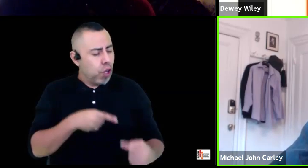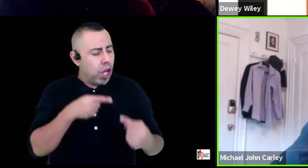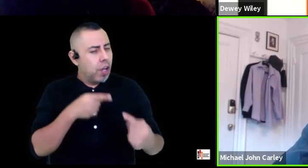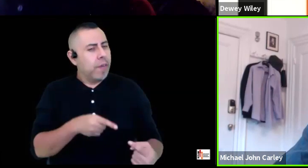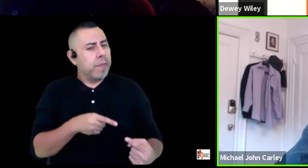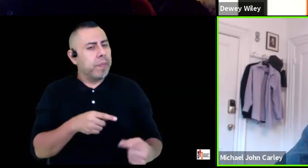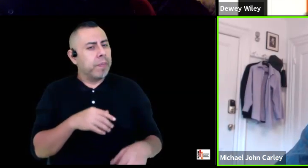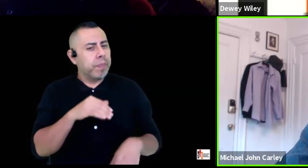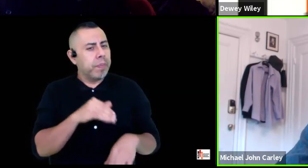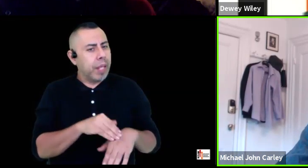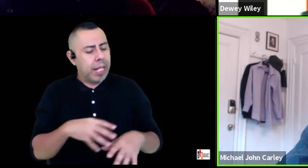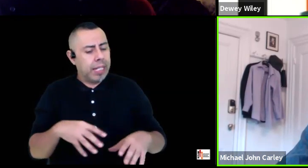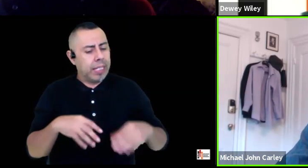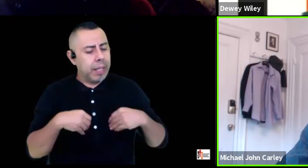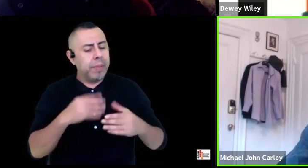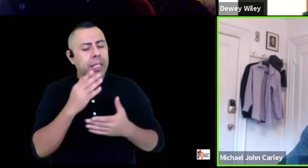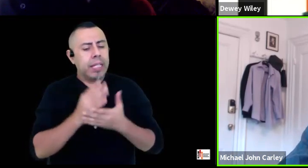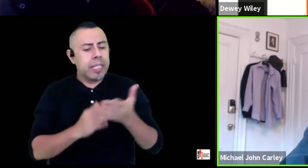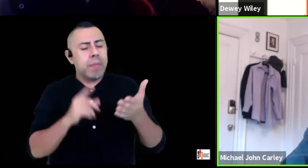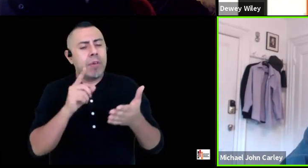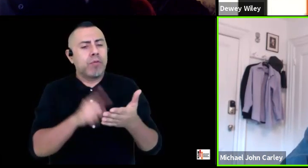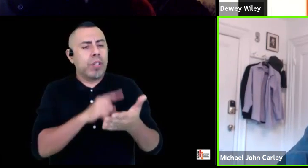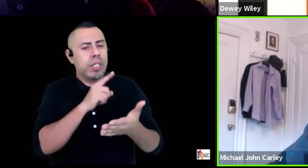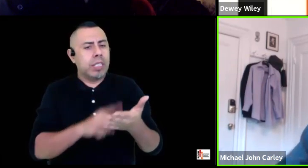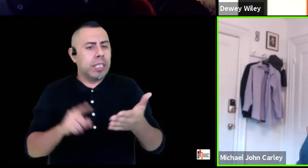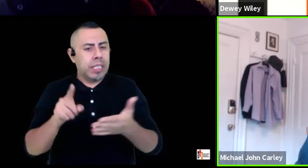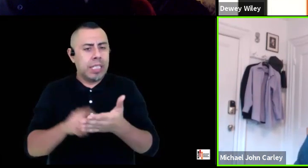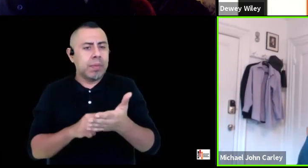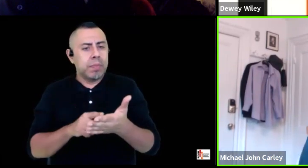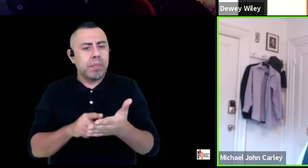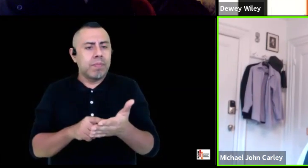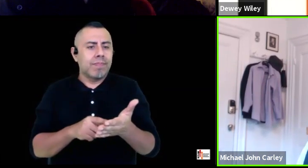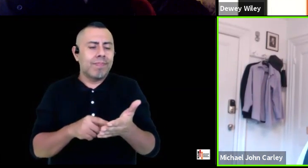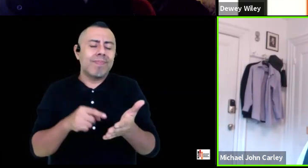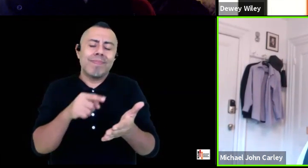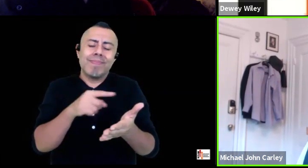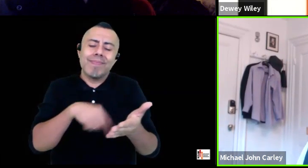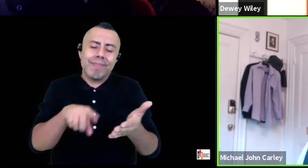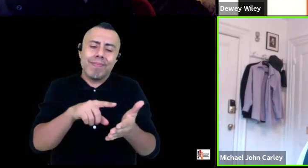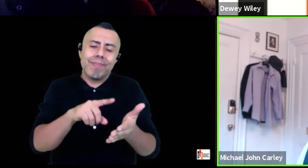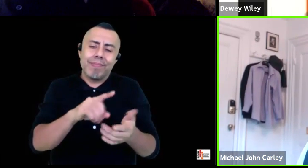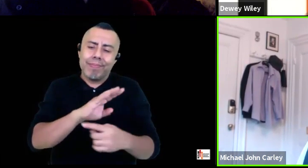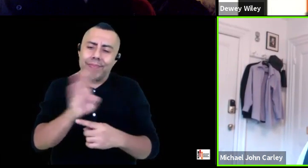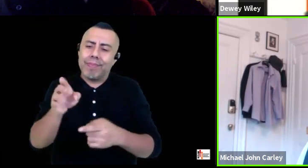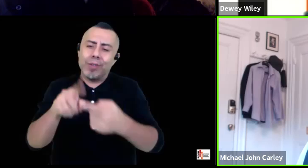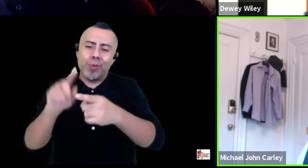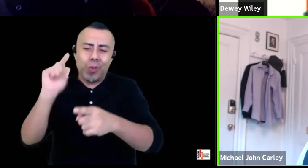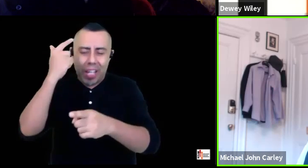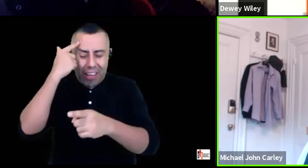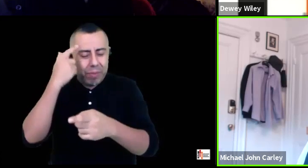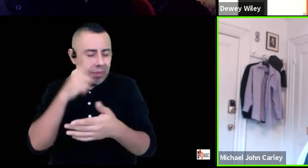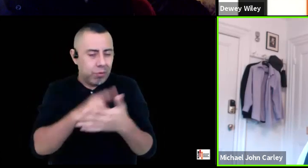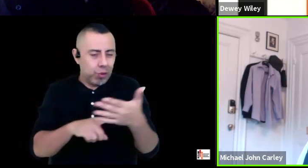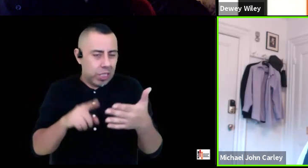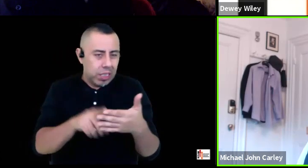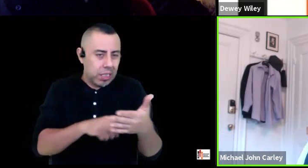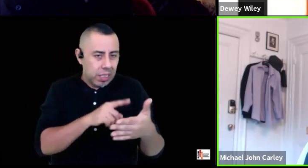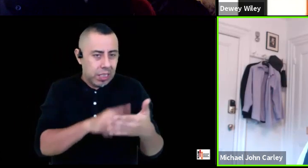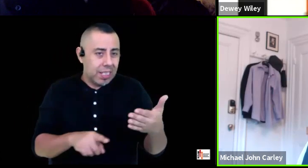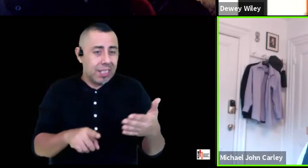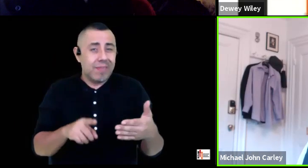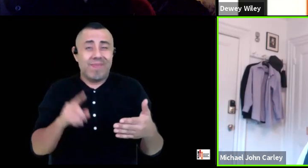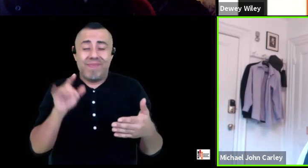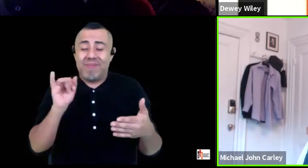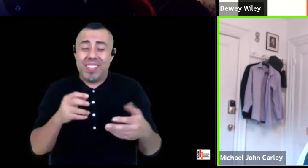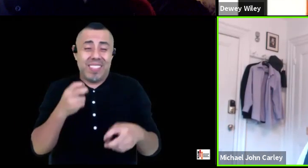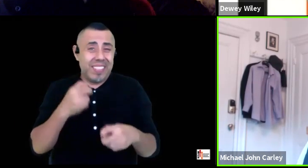some of the criticisms you know that they would have of these governments um uh you know and you know these were really hard times it's like